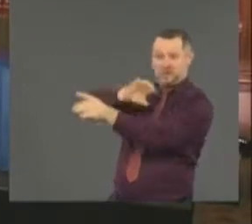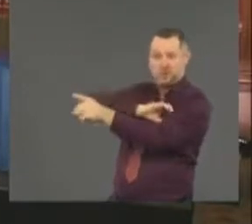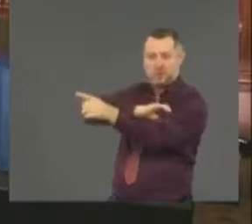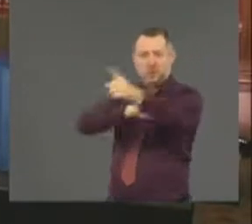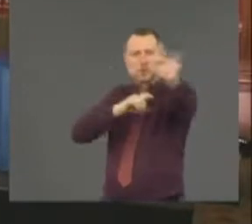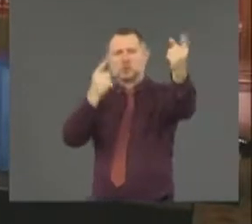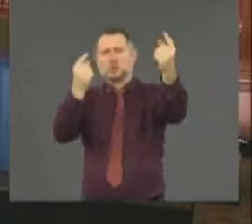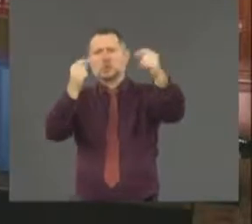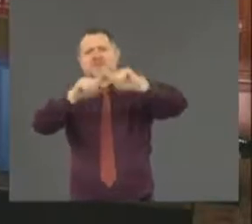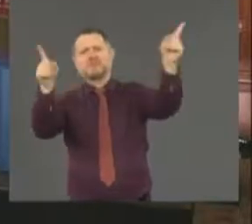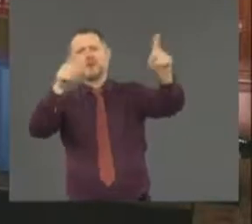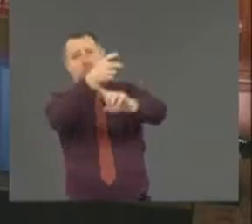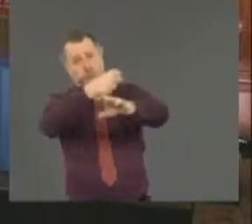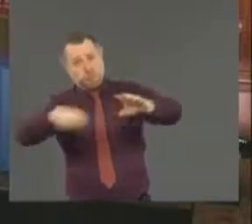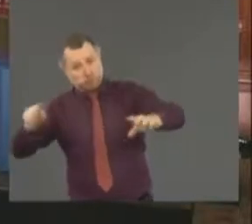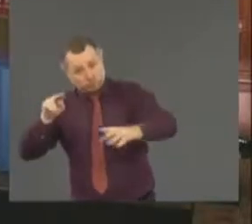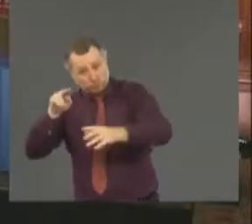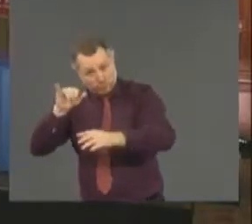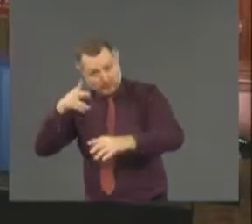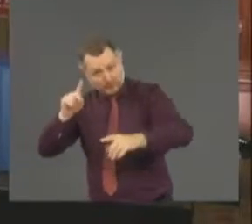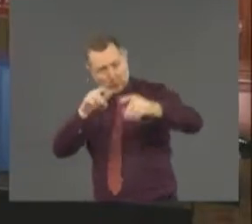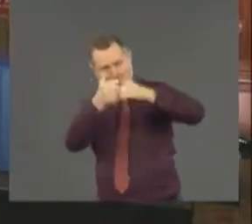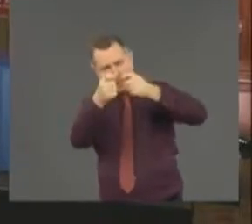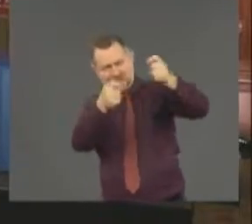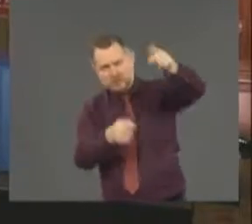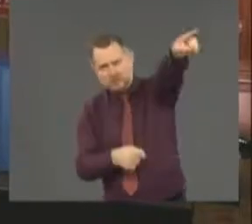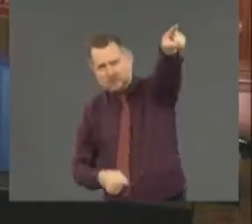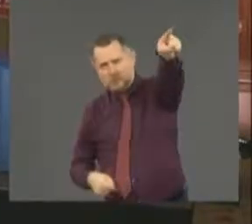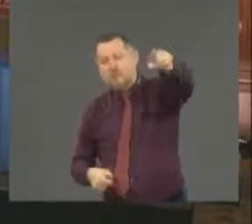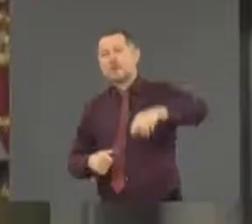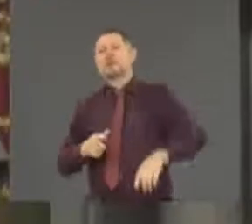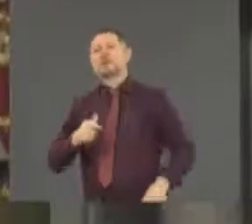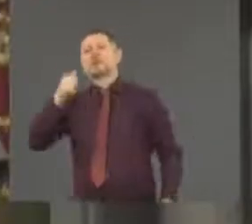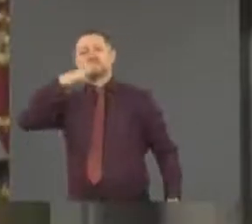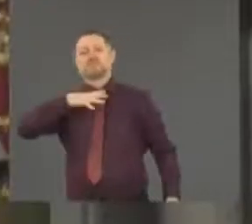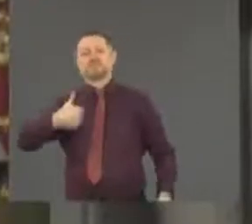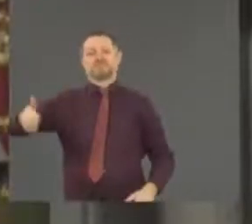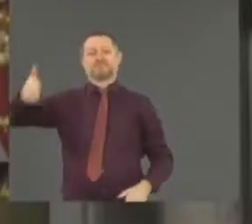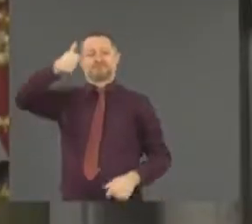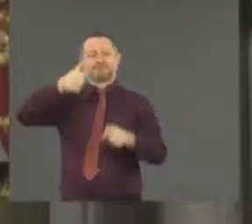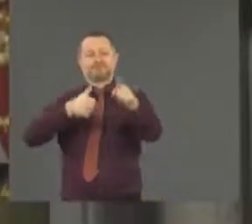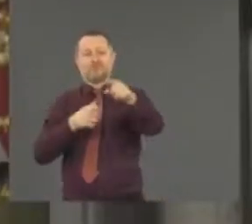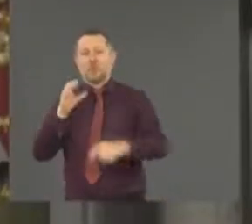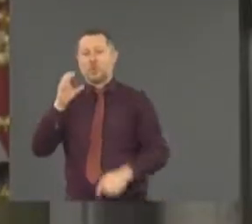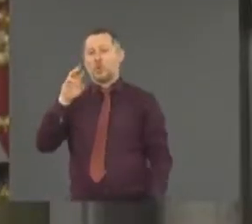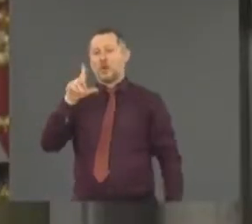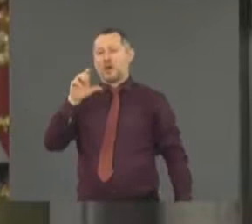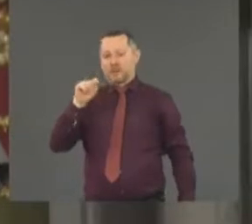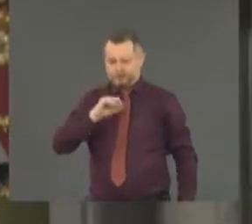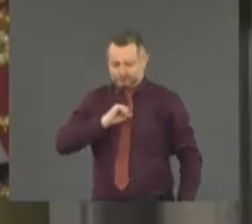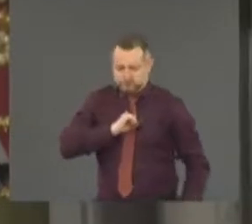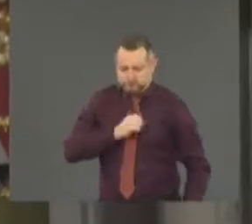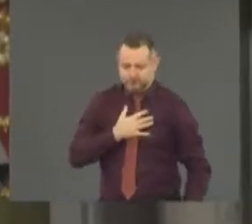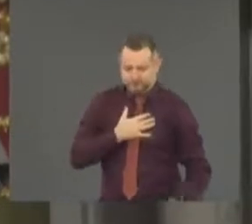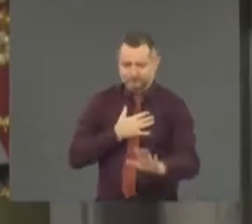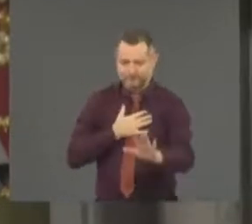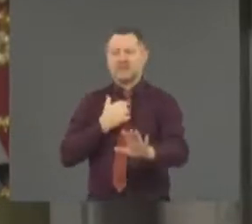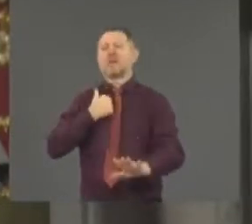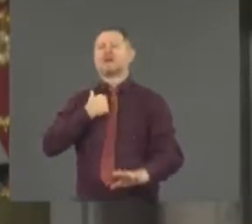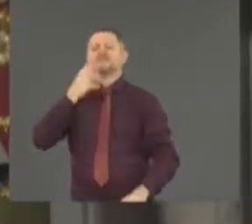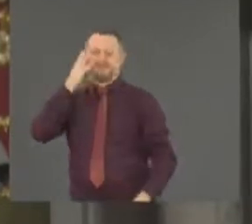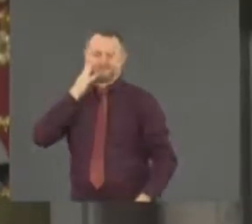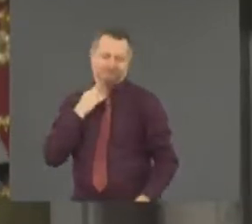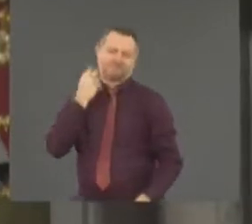Listen, the NYPD is a very well-trained professional police department. It's very well run. They're one of our best law enforcement